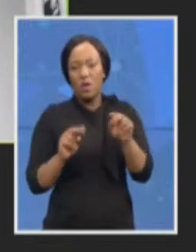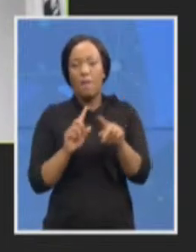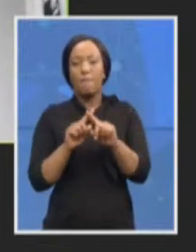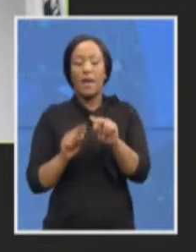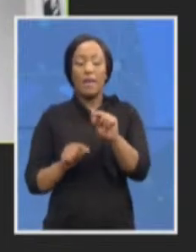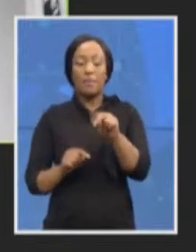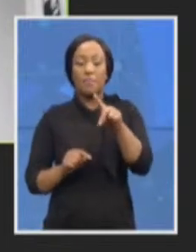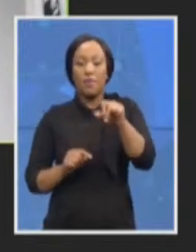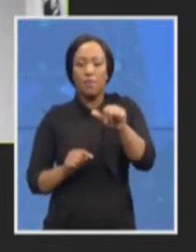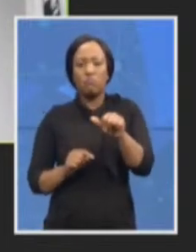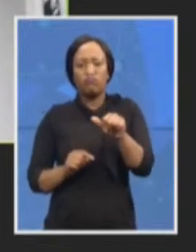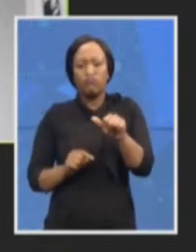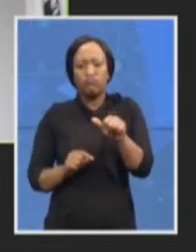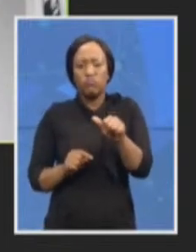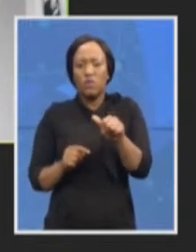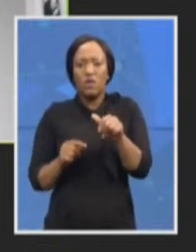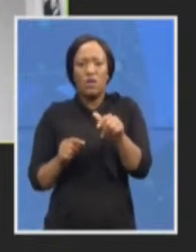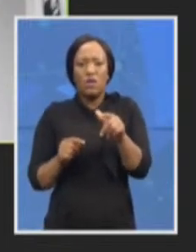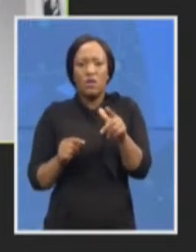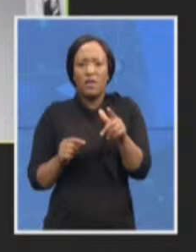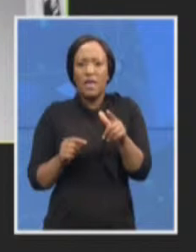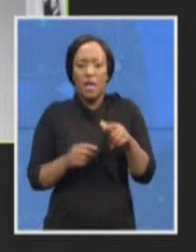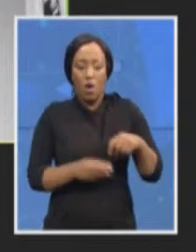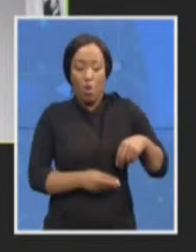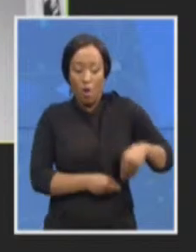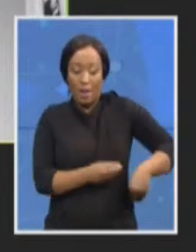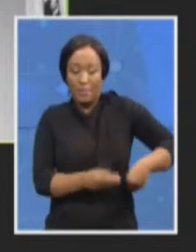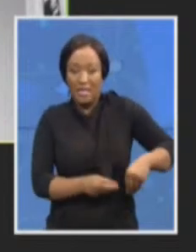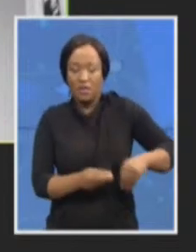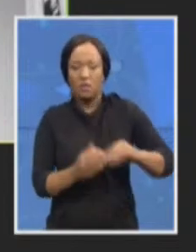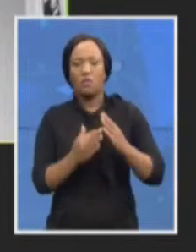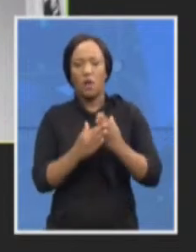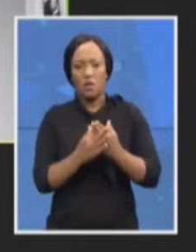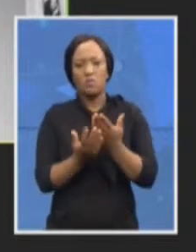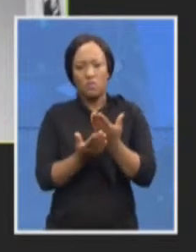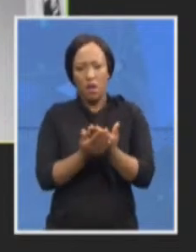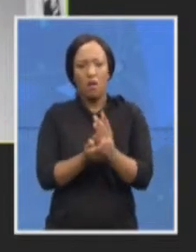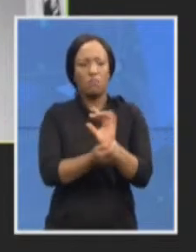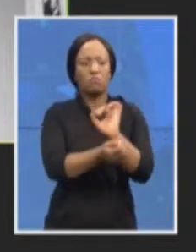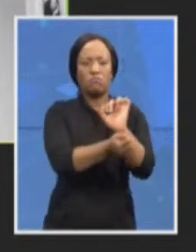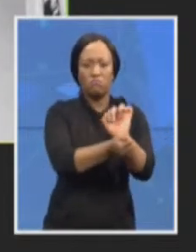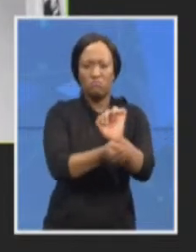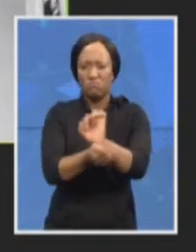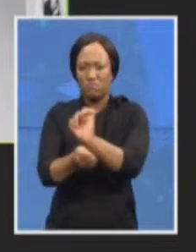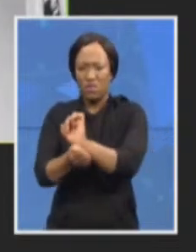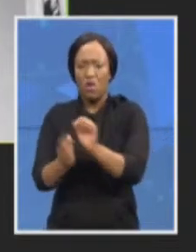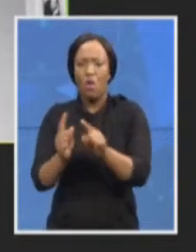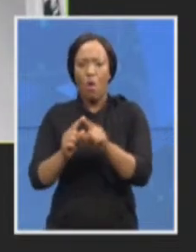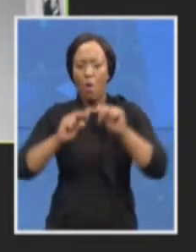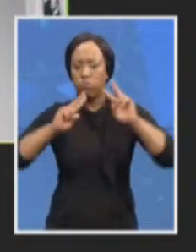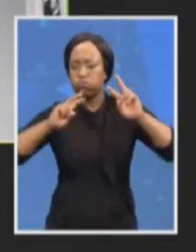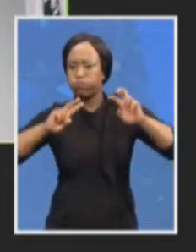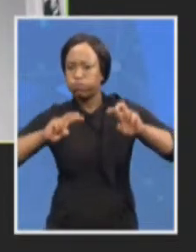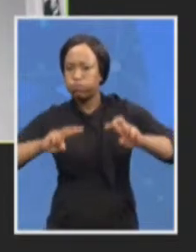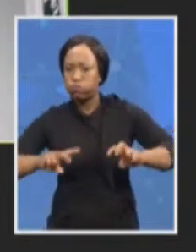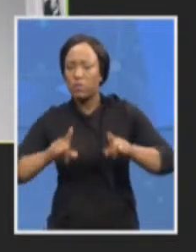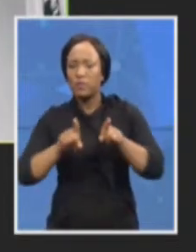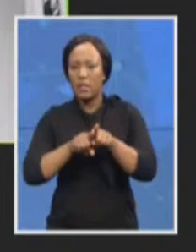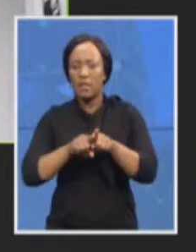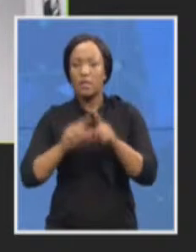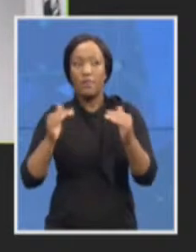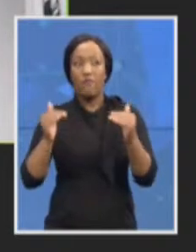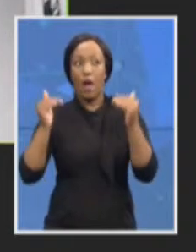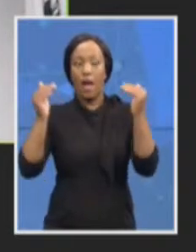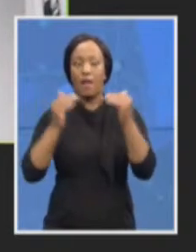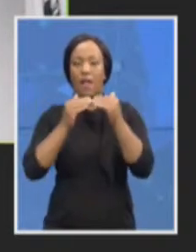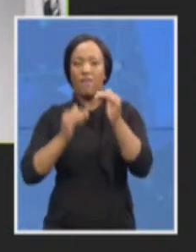corruption cases and complex crime matters and other high-level crimes. However, the extent and nature